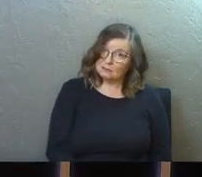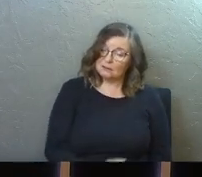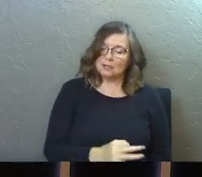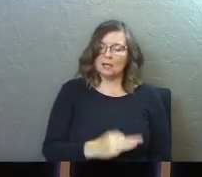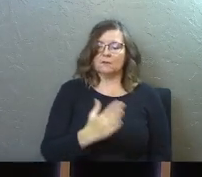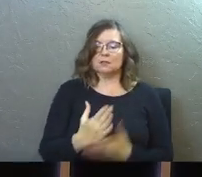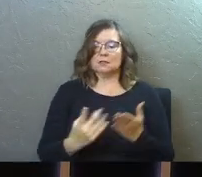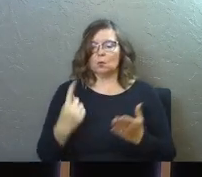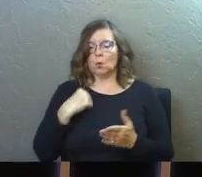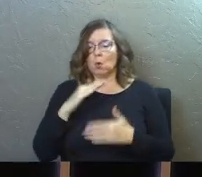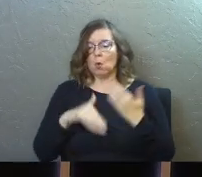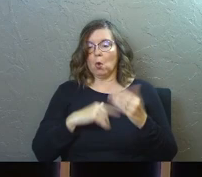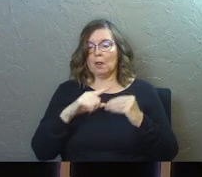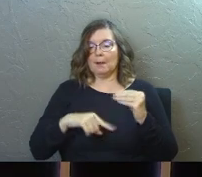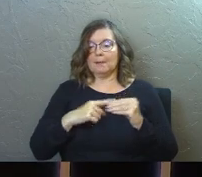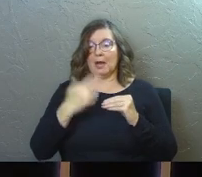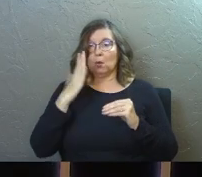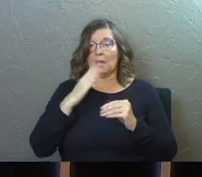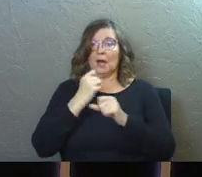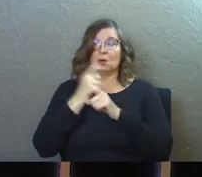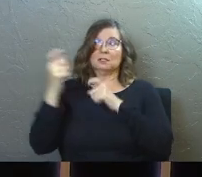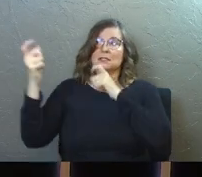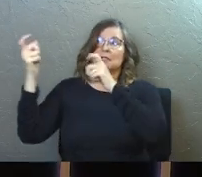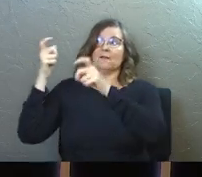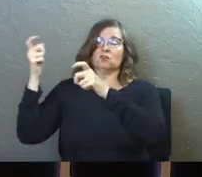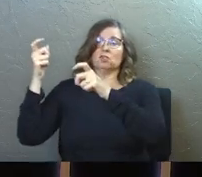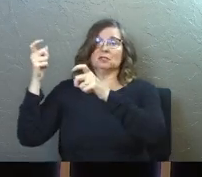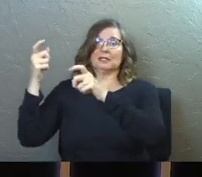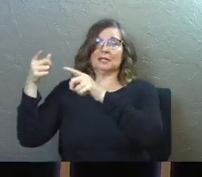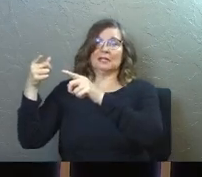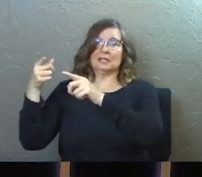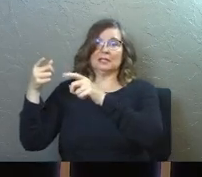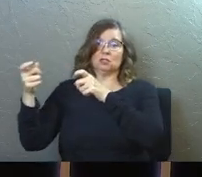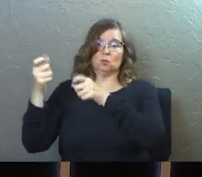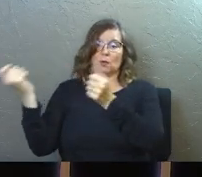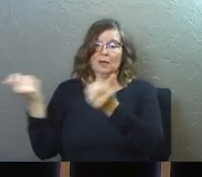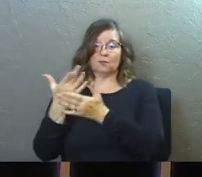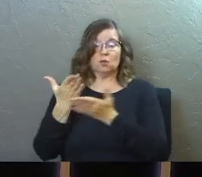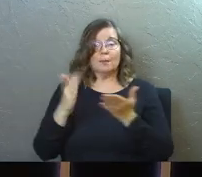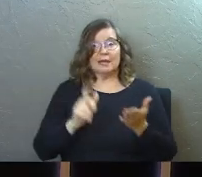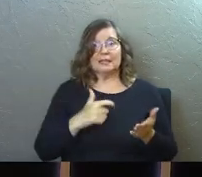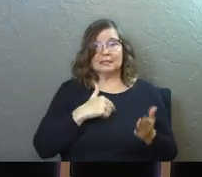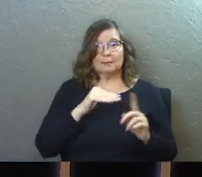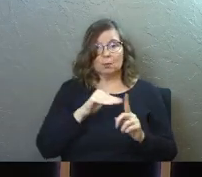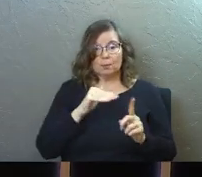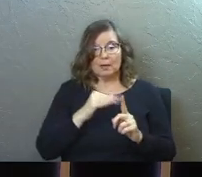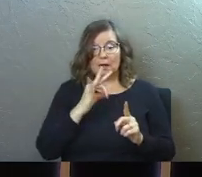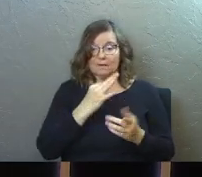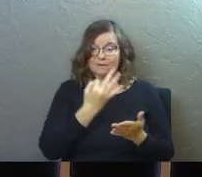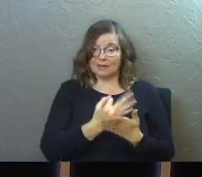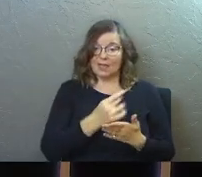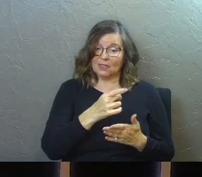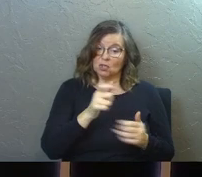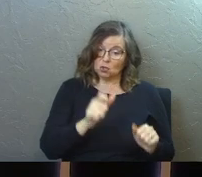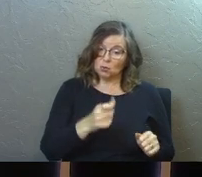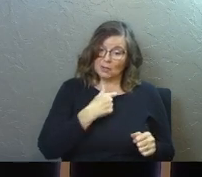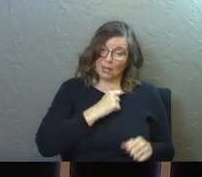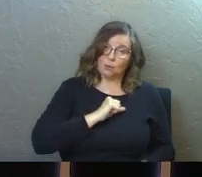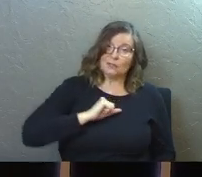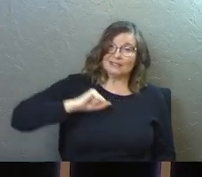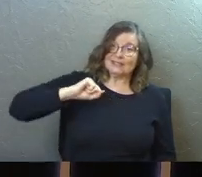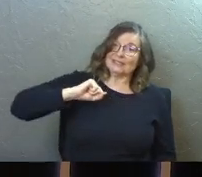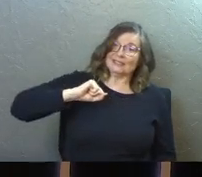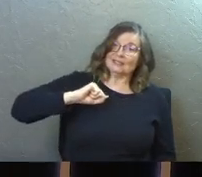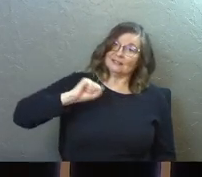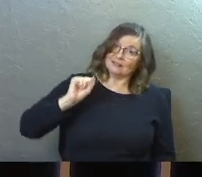If you're somebody who's all about God's sovereignty and he drives the whole thing, you might need to be reminded of the fact that you can resist